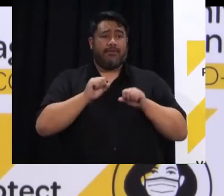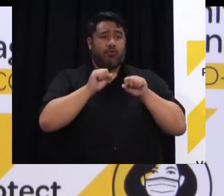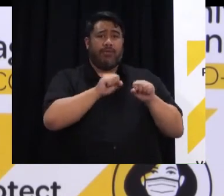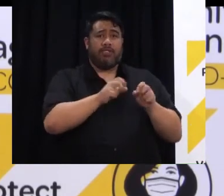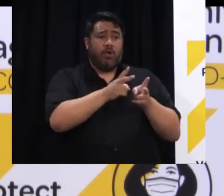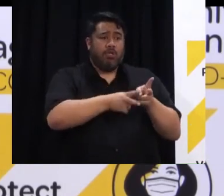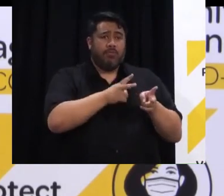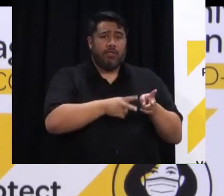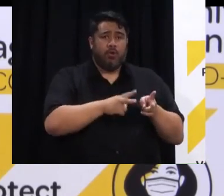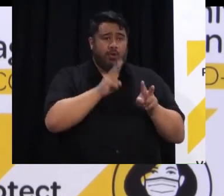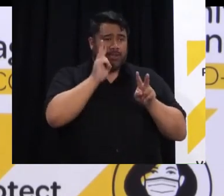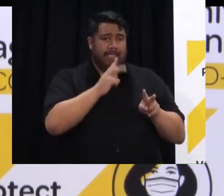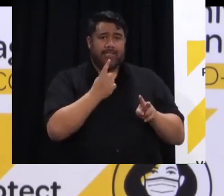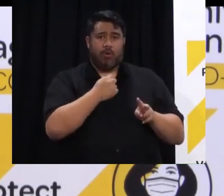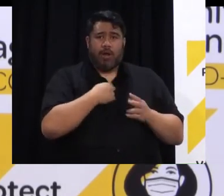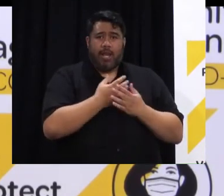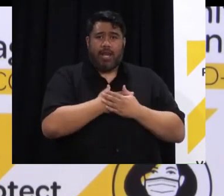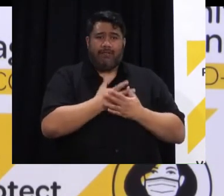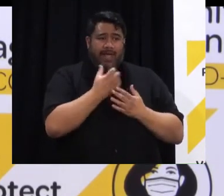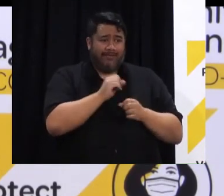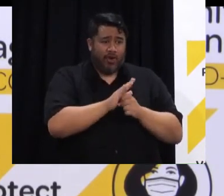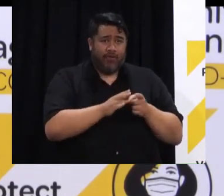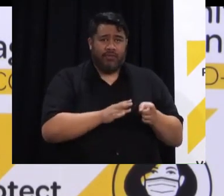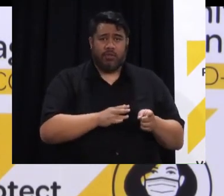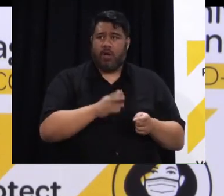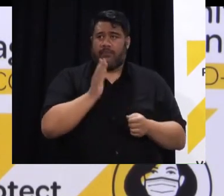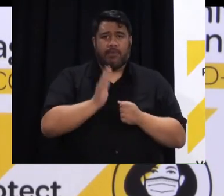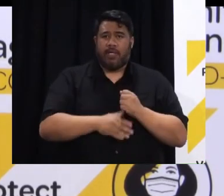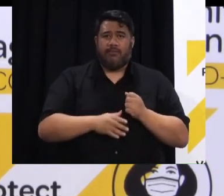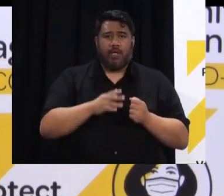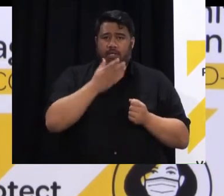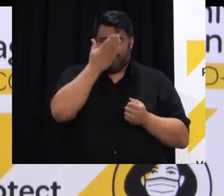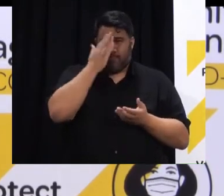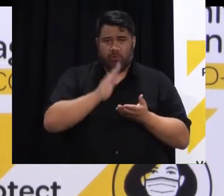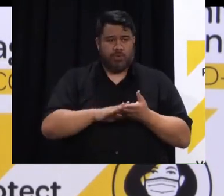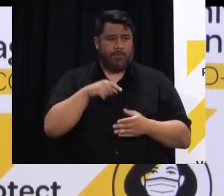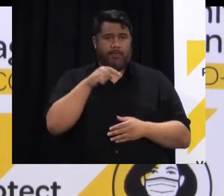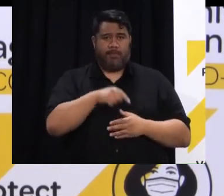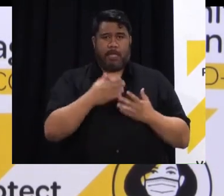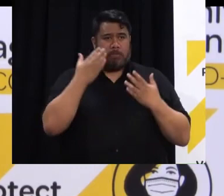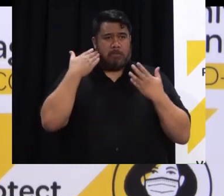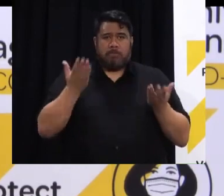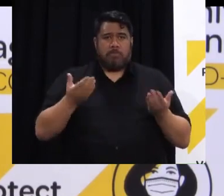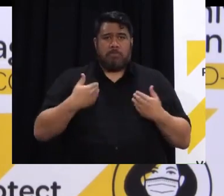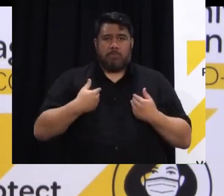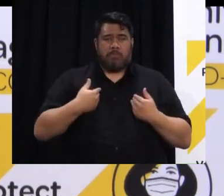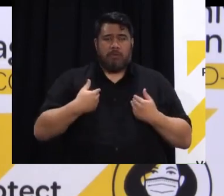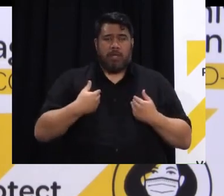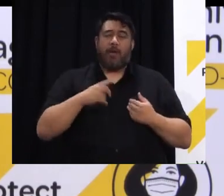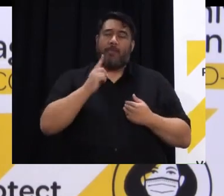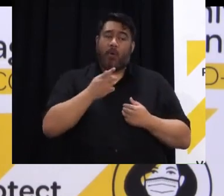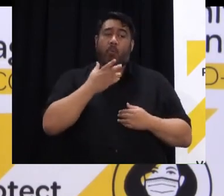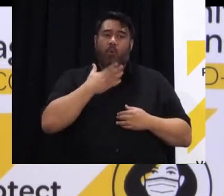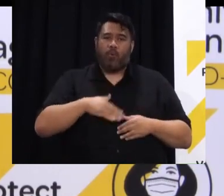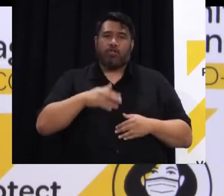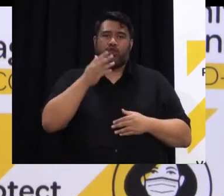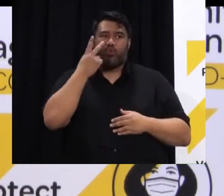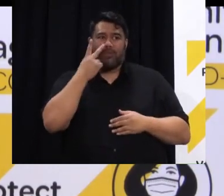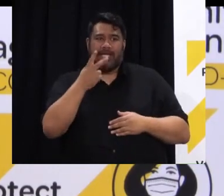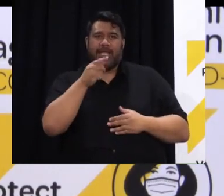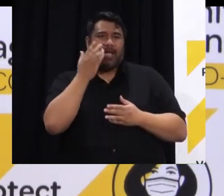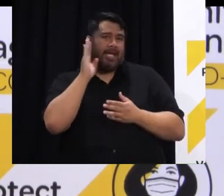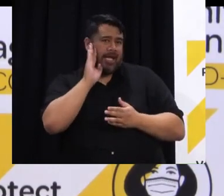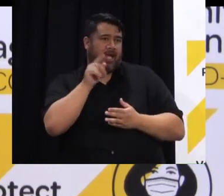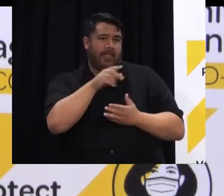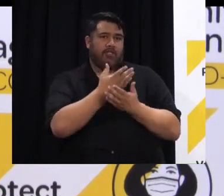or see someone in my family with COVID-19 those are the stories that we all need to hear because that's the reason we need